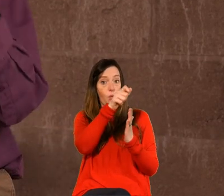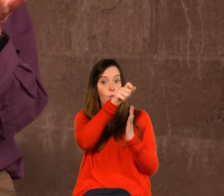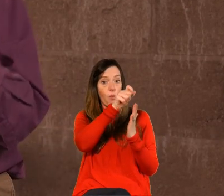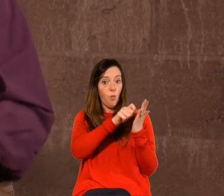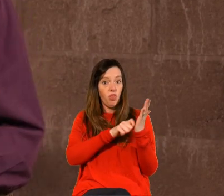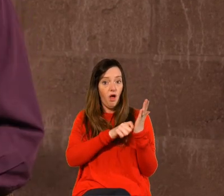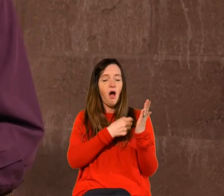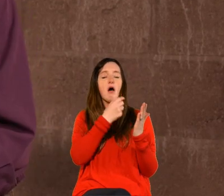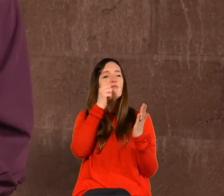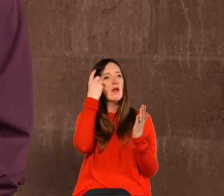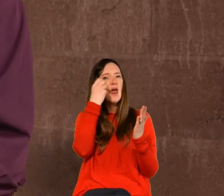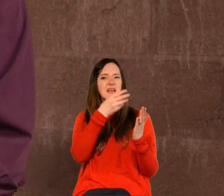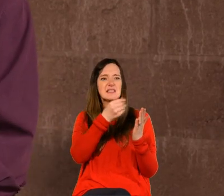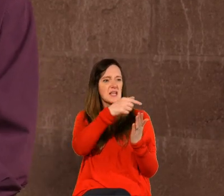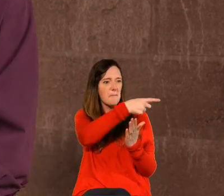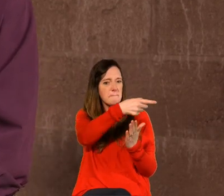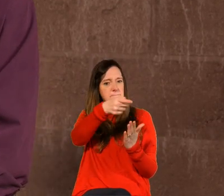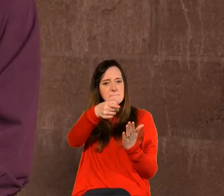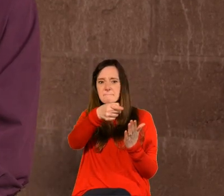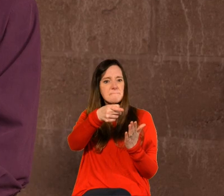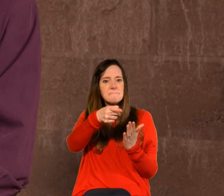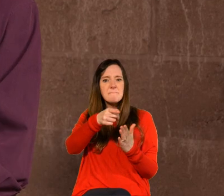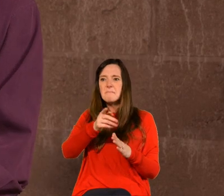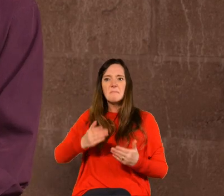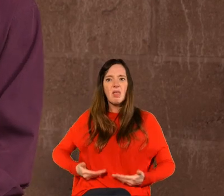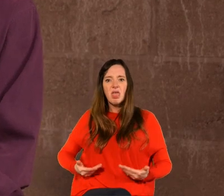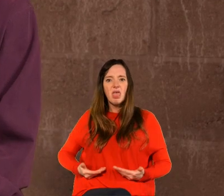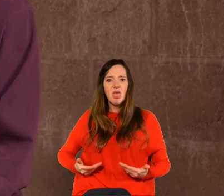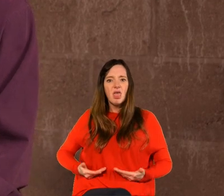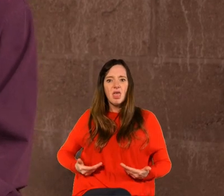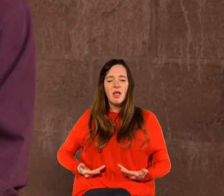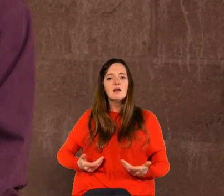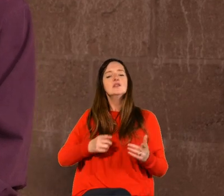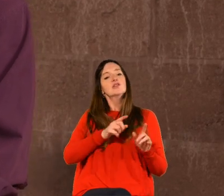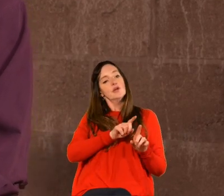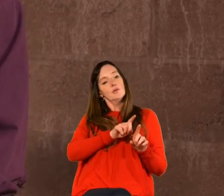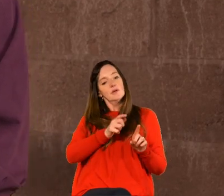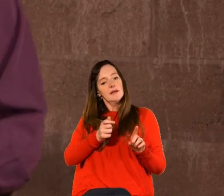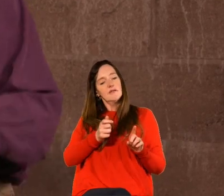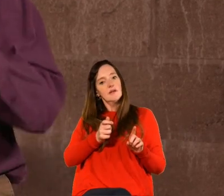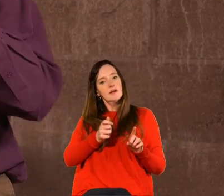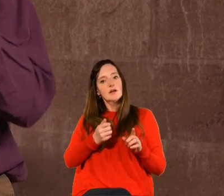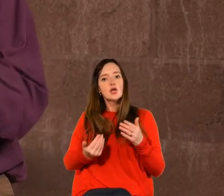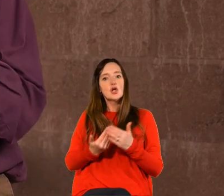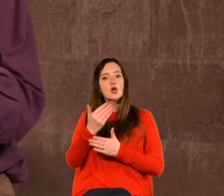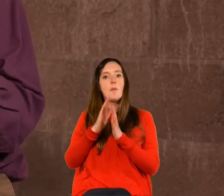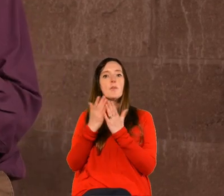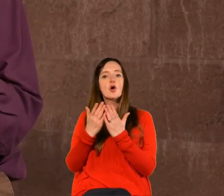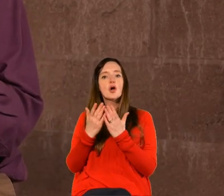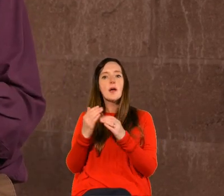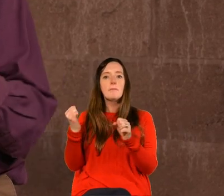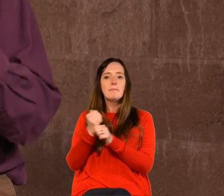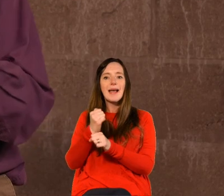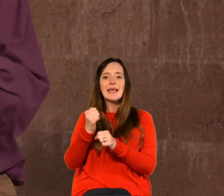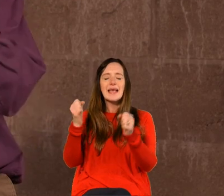happy they were satisfied they saw no need for god and so tim keller wrote a follow-up book called making sense of god and there's some brilliant stuff